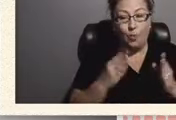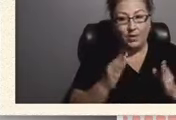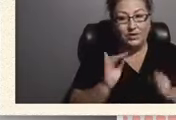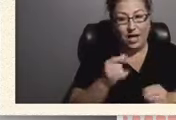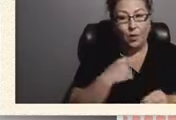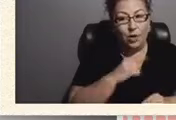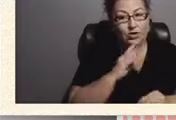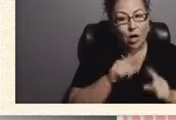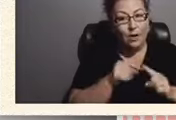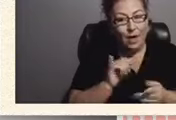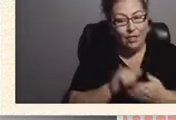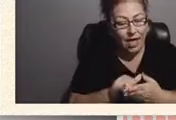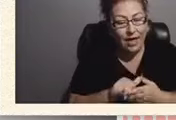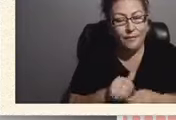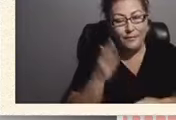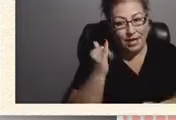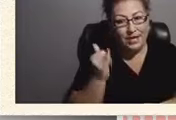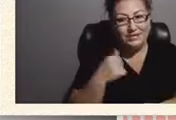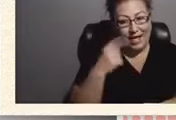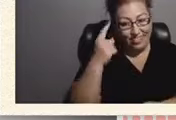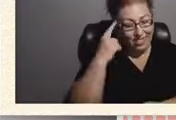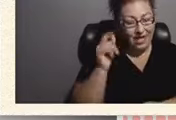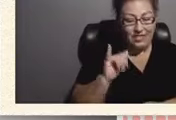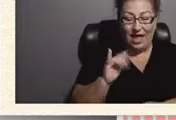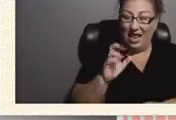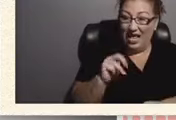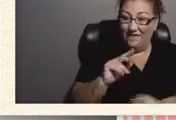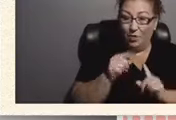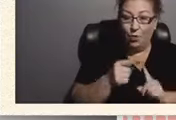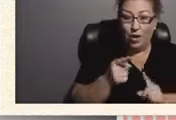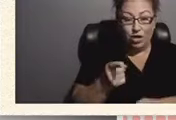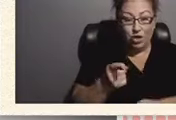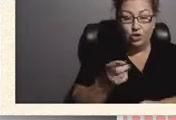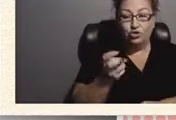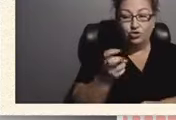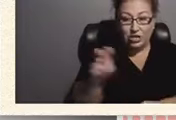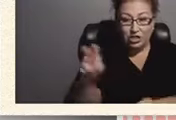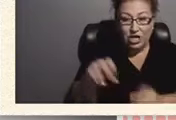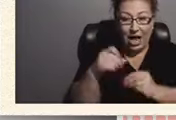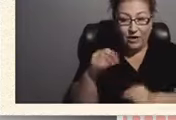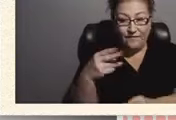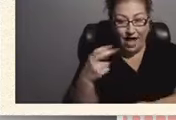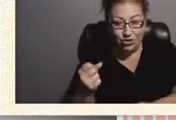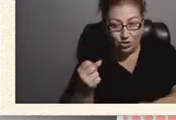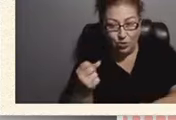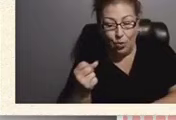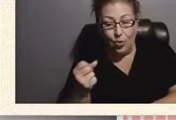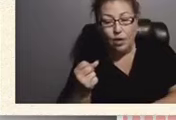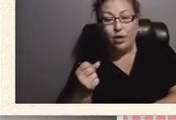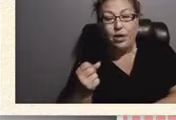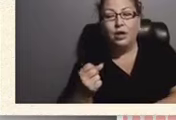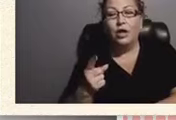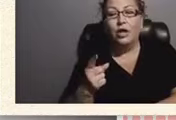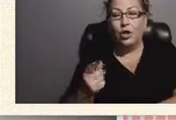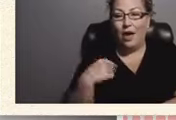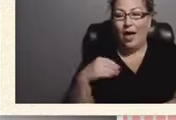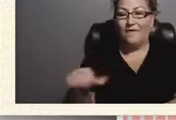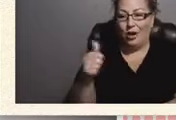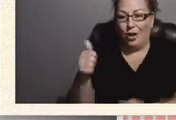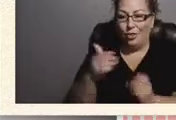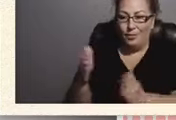Because I think even when you transition out of high school, you, you have another plan. Agatha